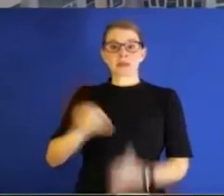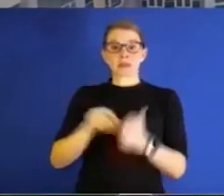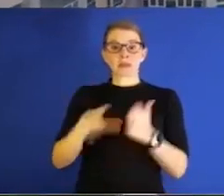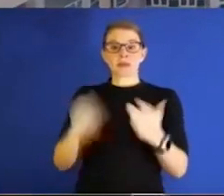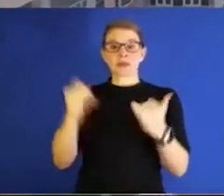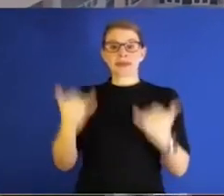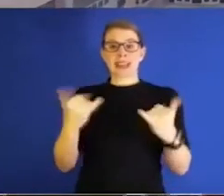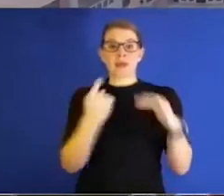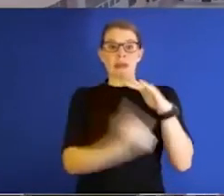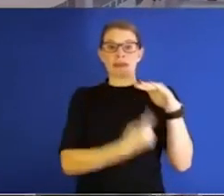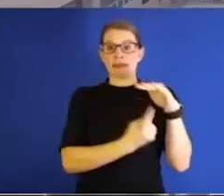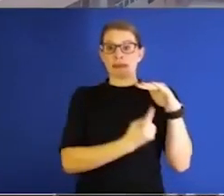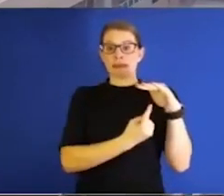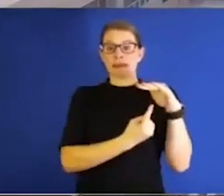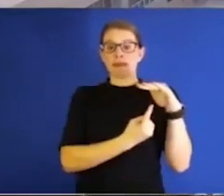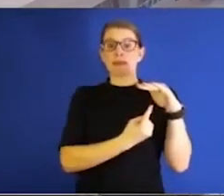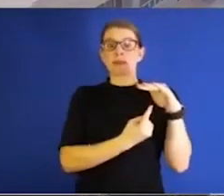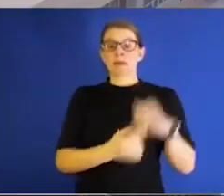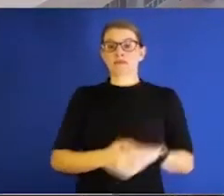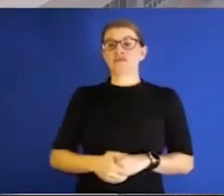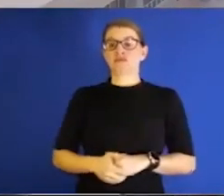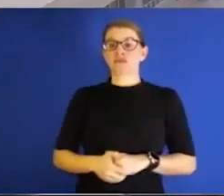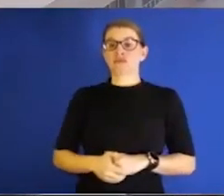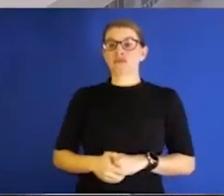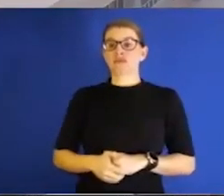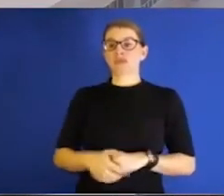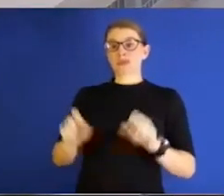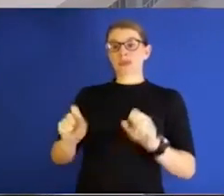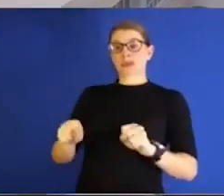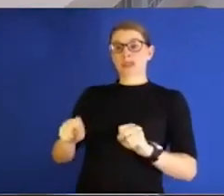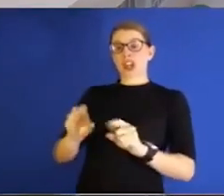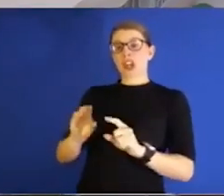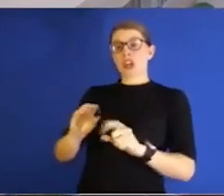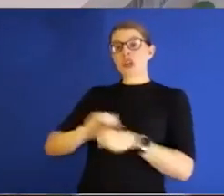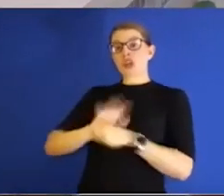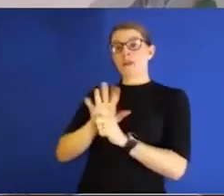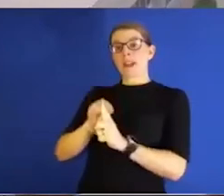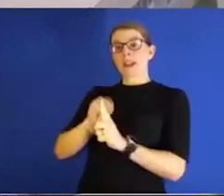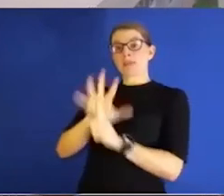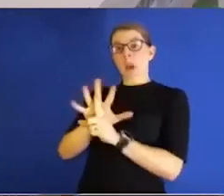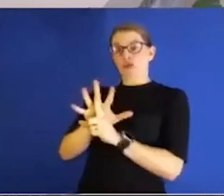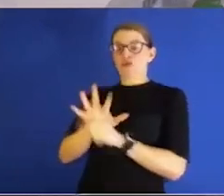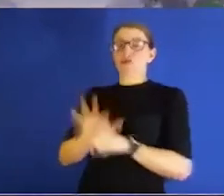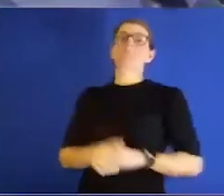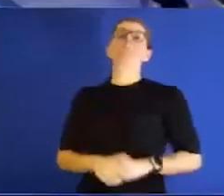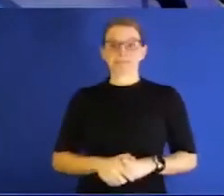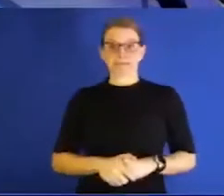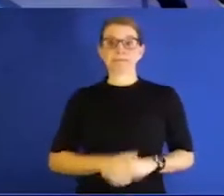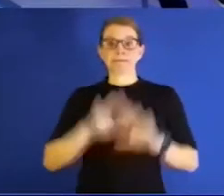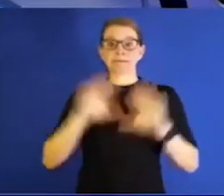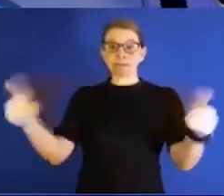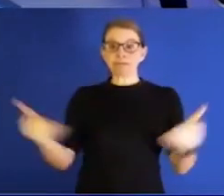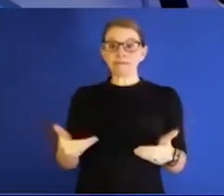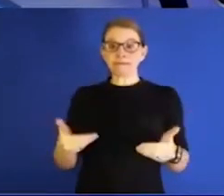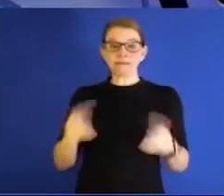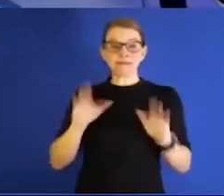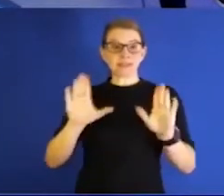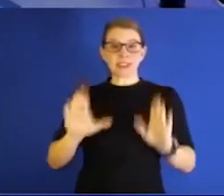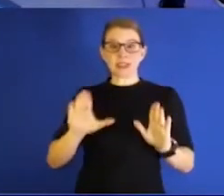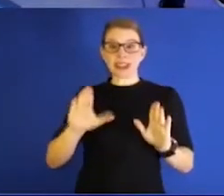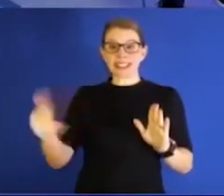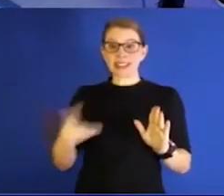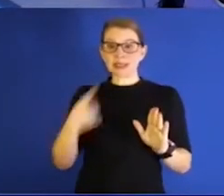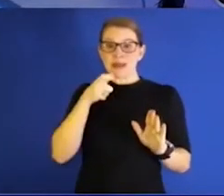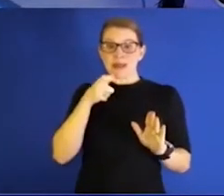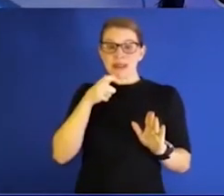as a result of a possible COVID exposure. So again, we want to welcome in our great guest today, KU Chancellor